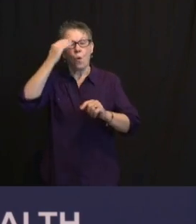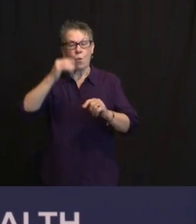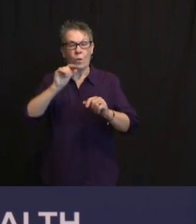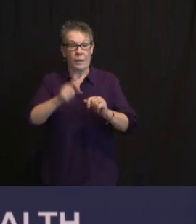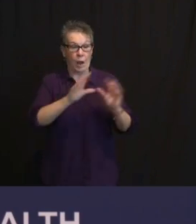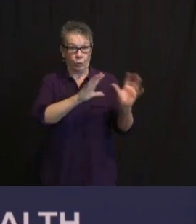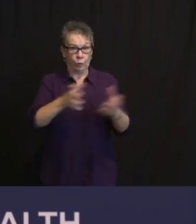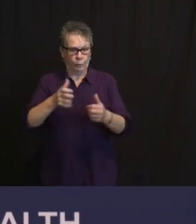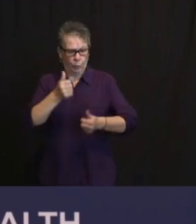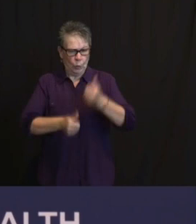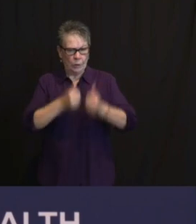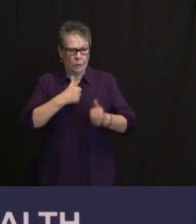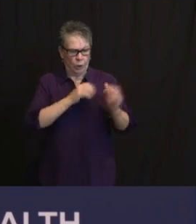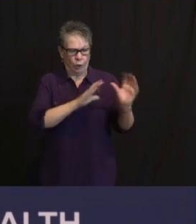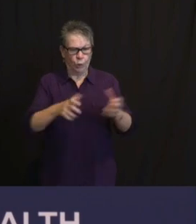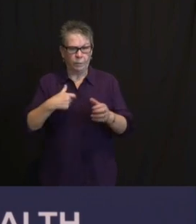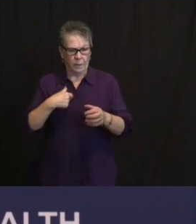AN APPOINTMENT.